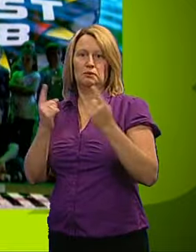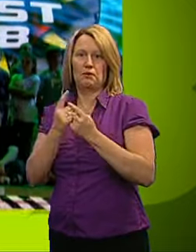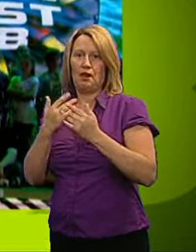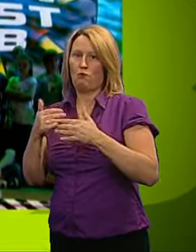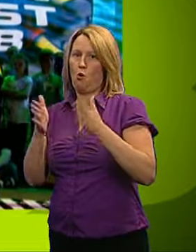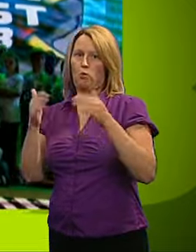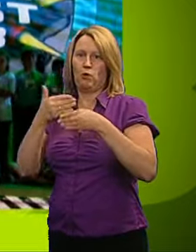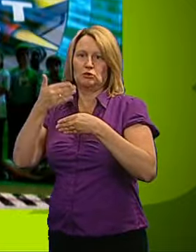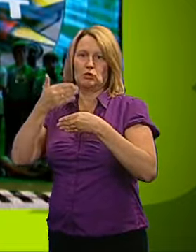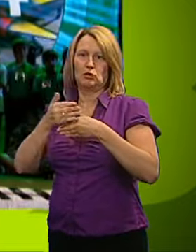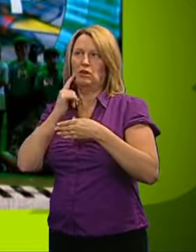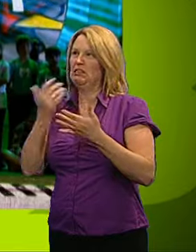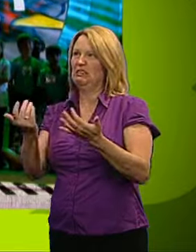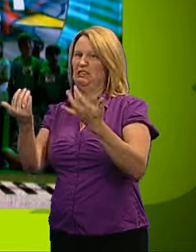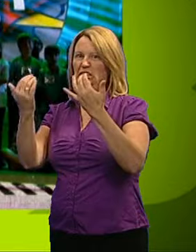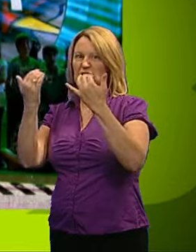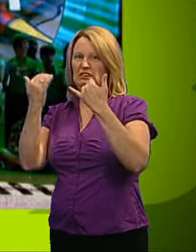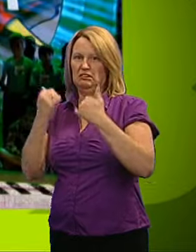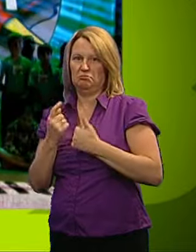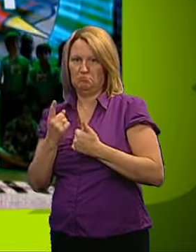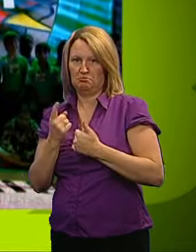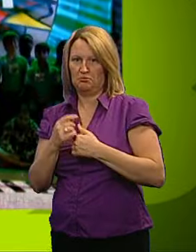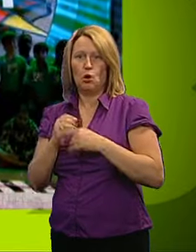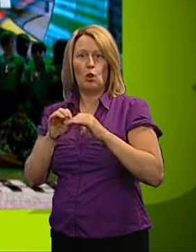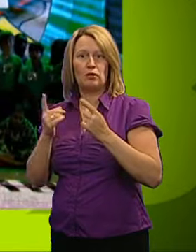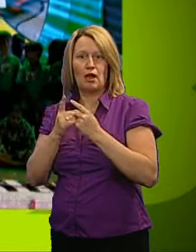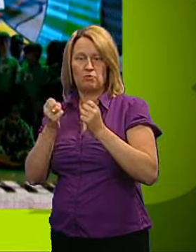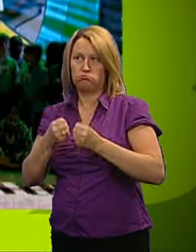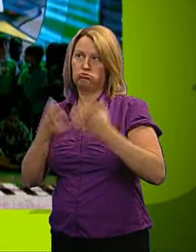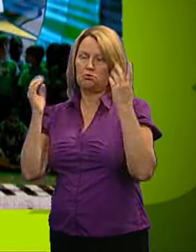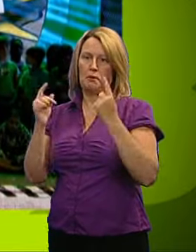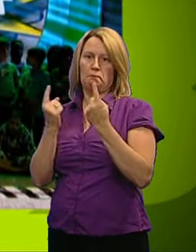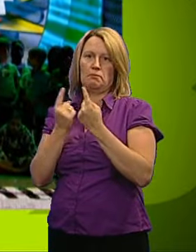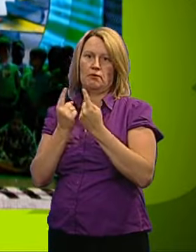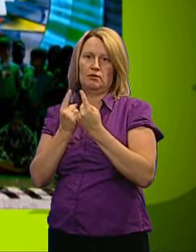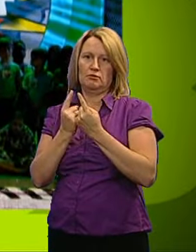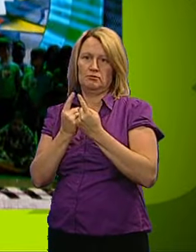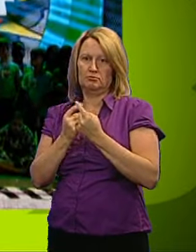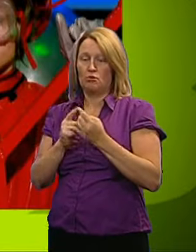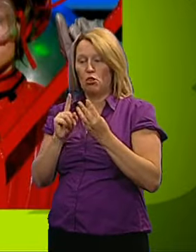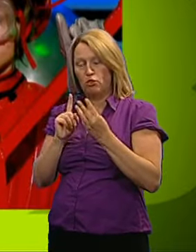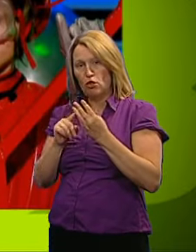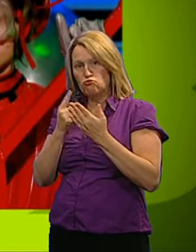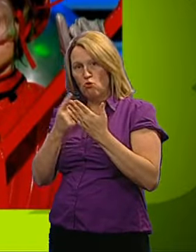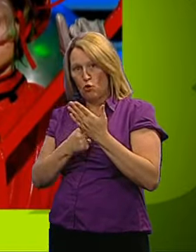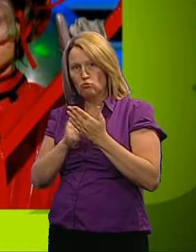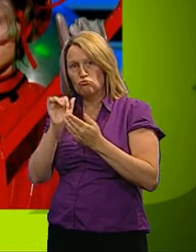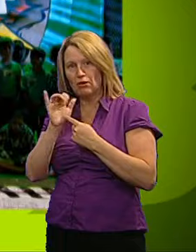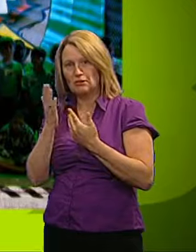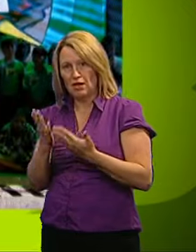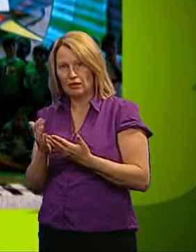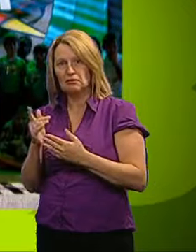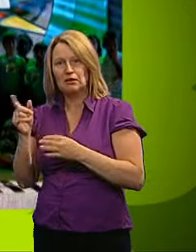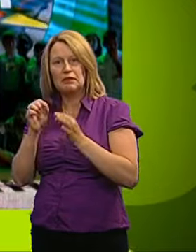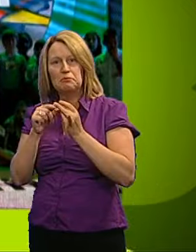windows as the killer moles get in, and the losing team has to blow up their prizes. That third rule is the most important one right now because it's time